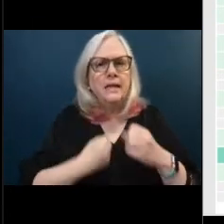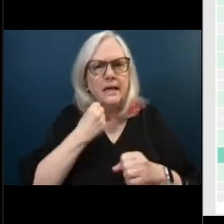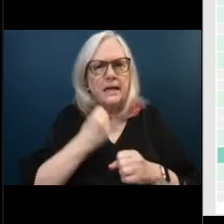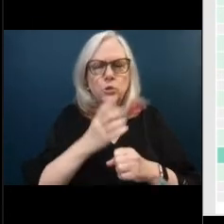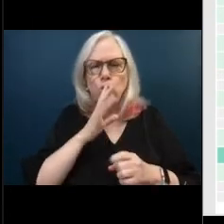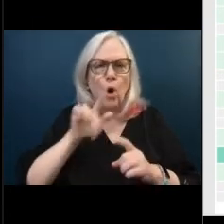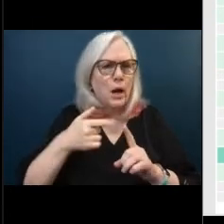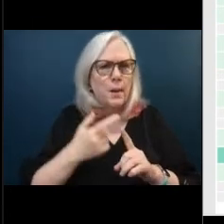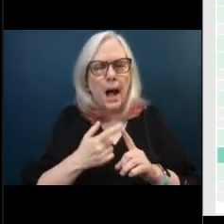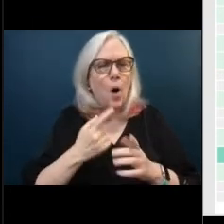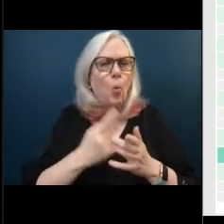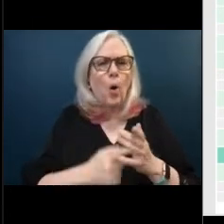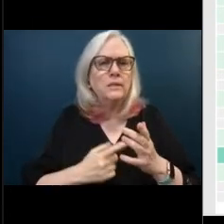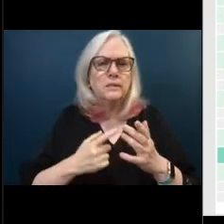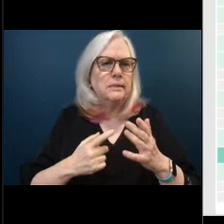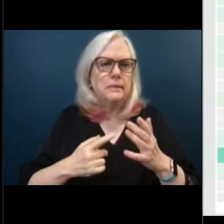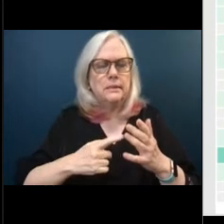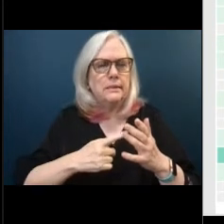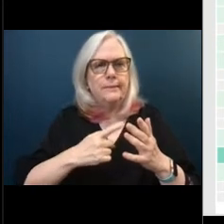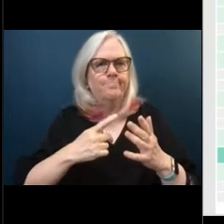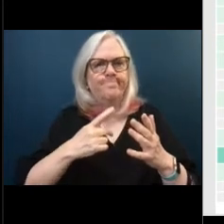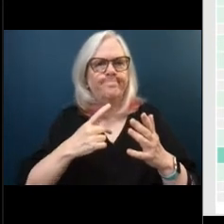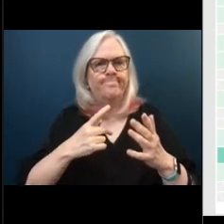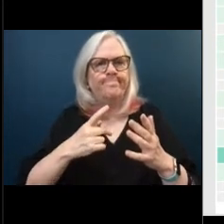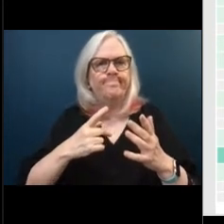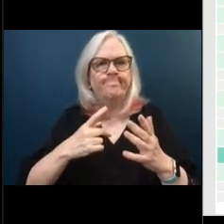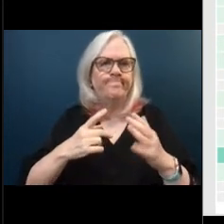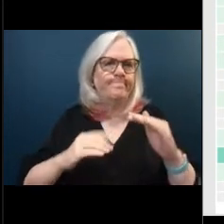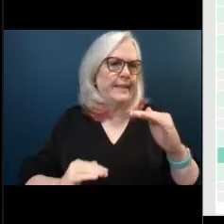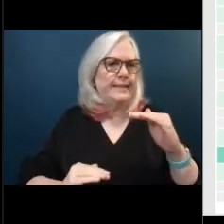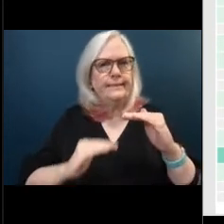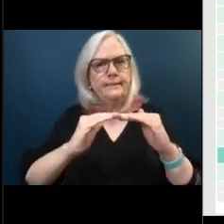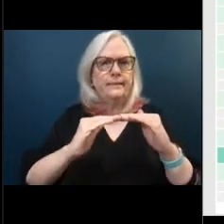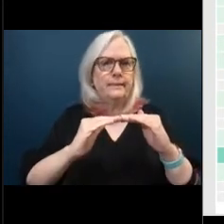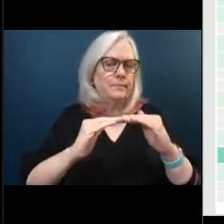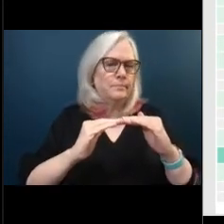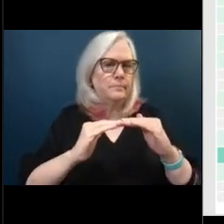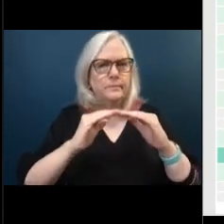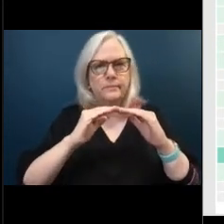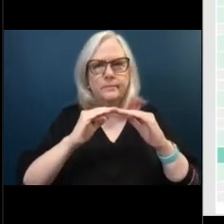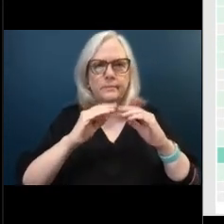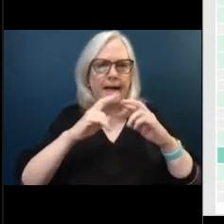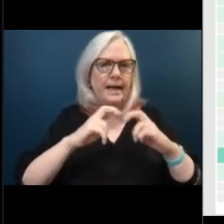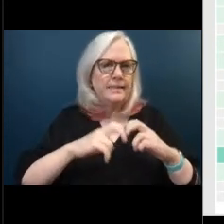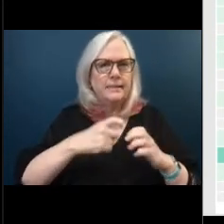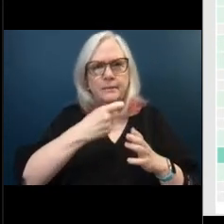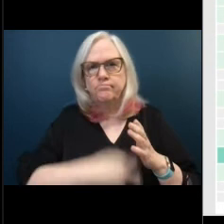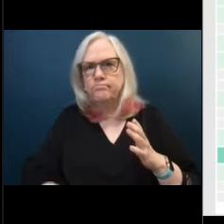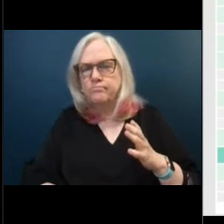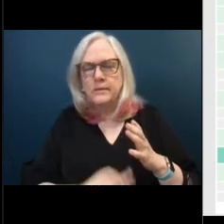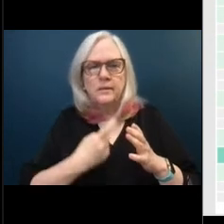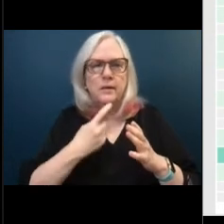what is the ultimate i guess assessment per house for this project um